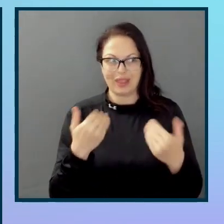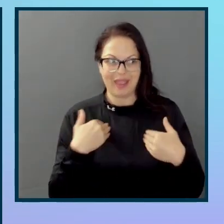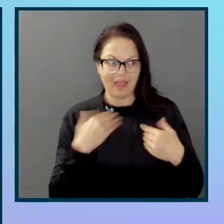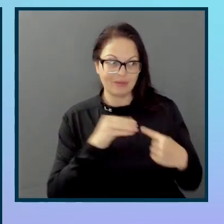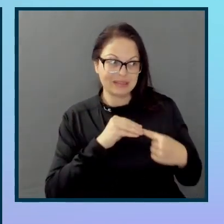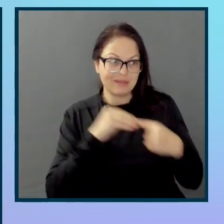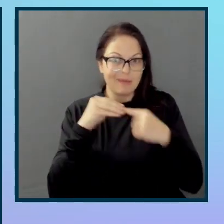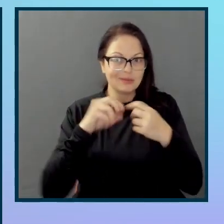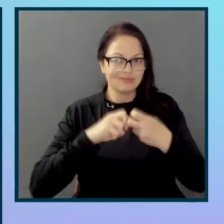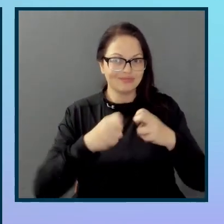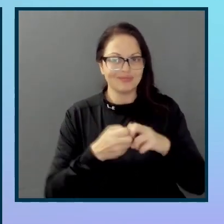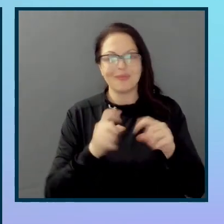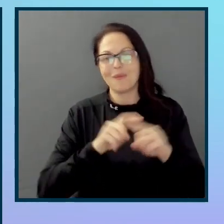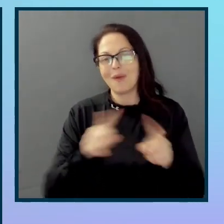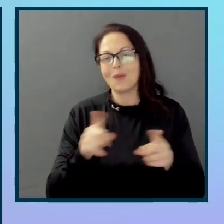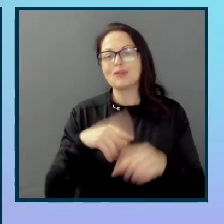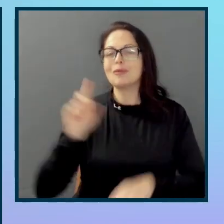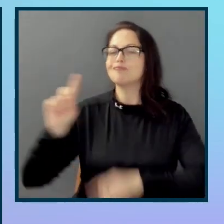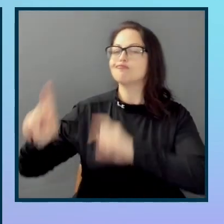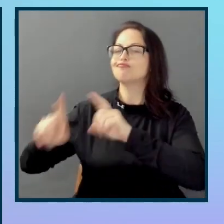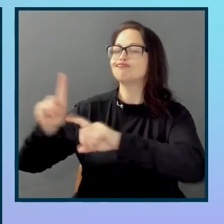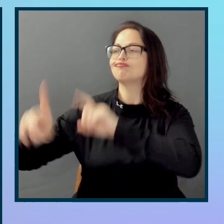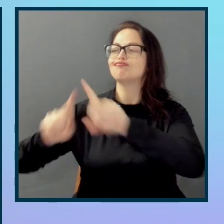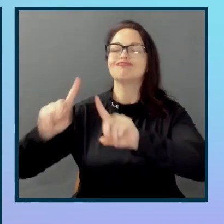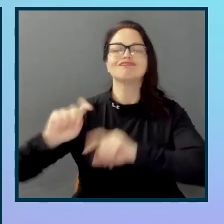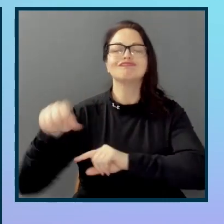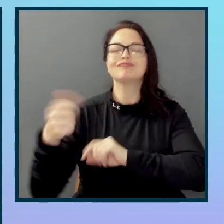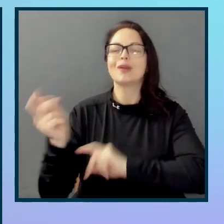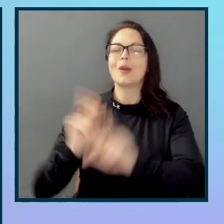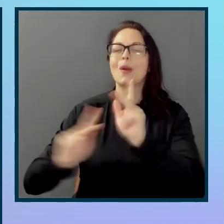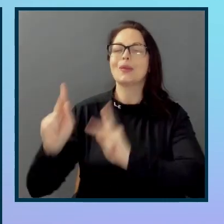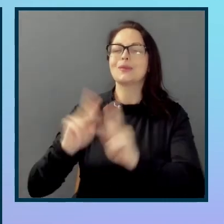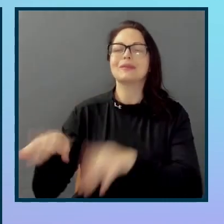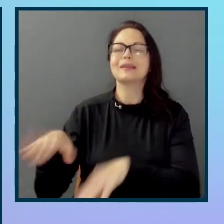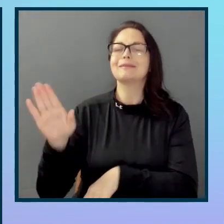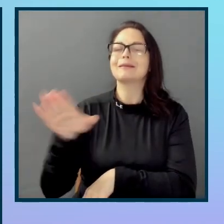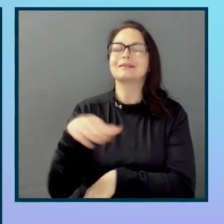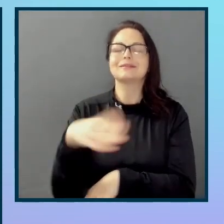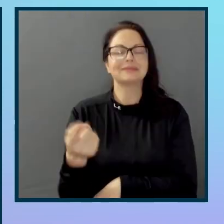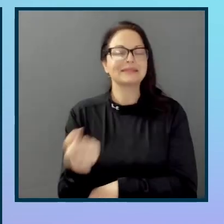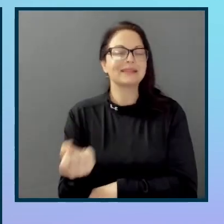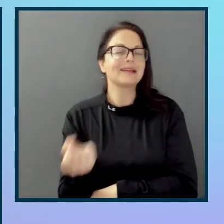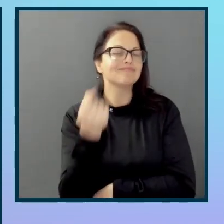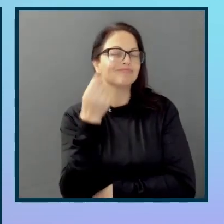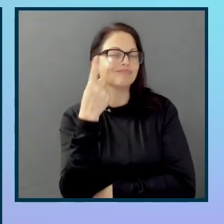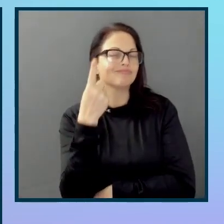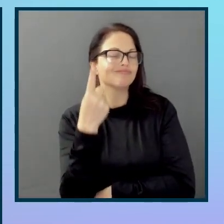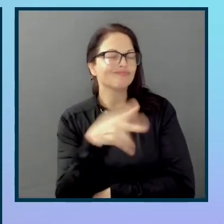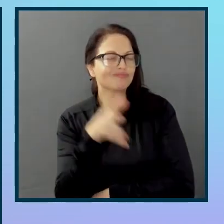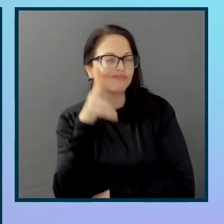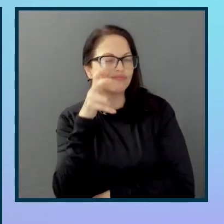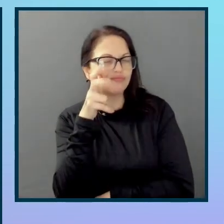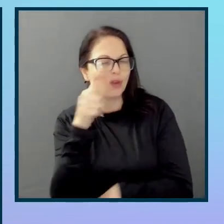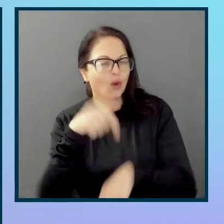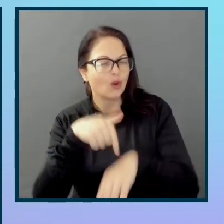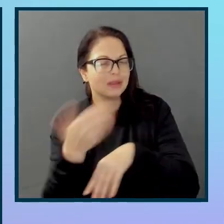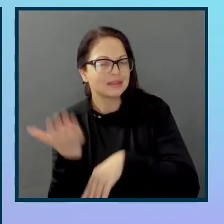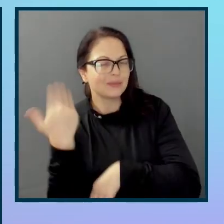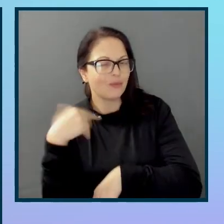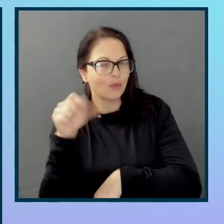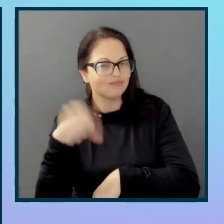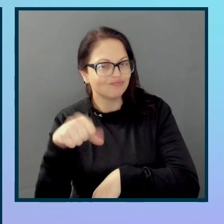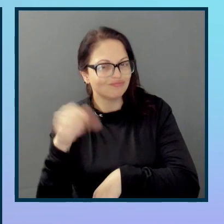outside of your company, once you start asking on the wider internet, has anyone seen this problem,